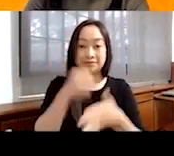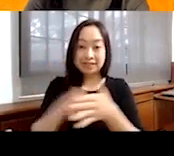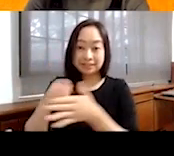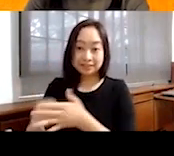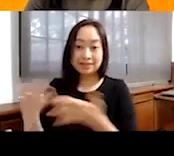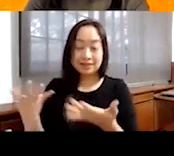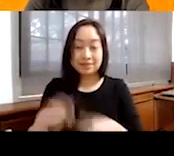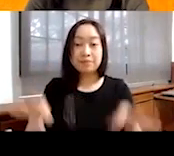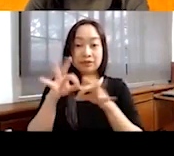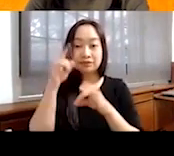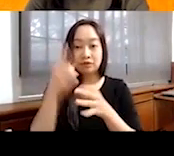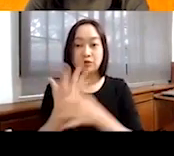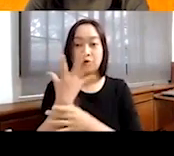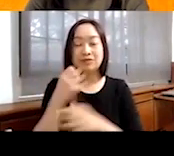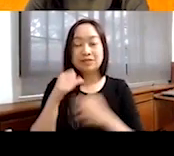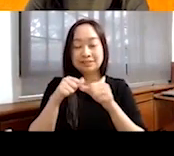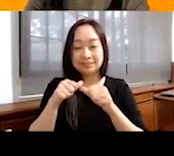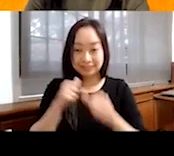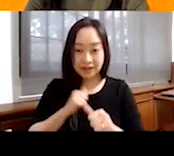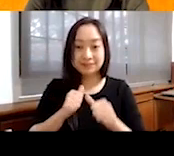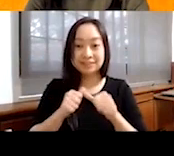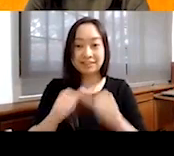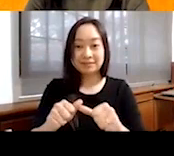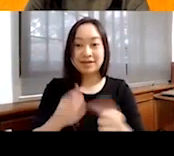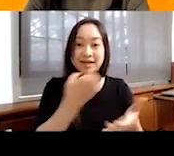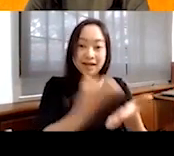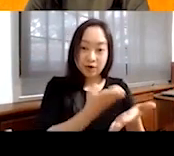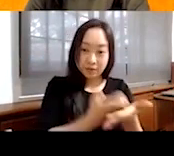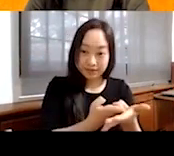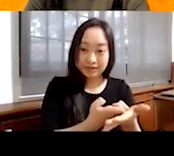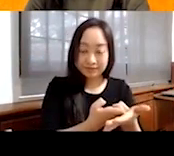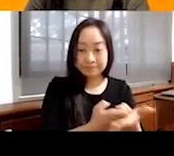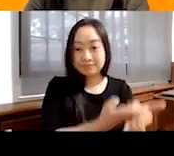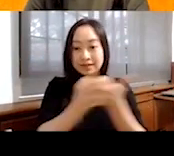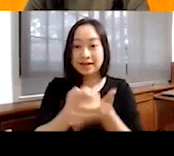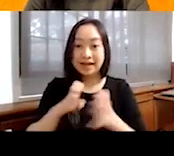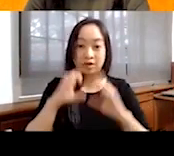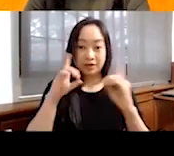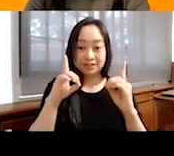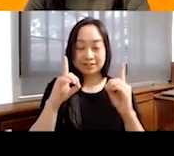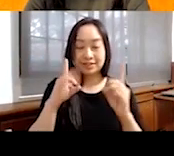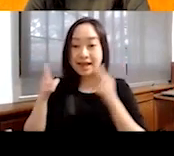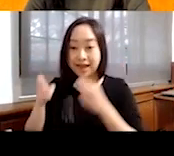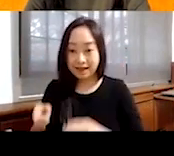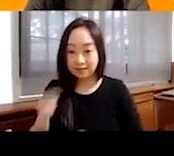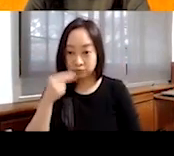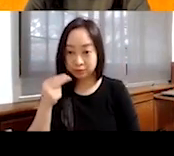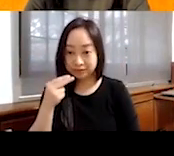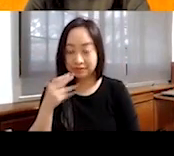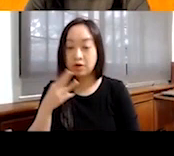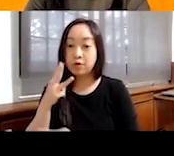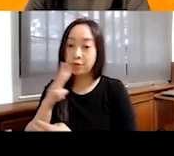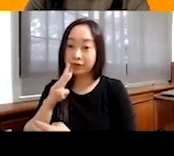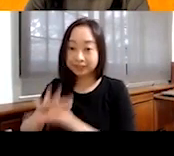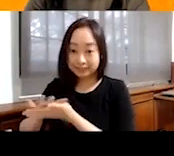fundamental to growth and self-sustainability. Economic livelihood, education, health and nutrition, water,